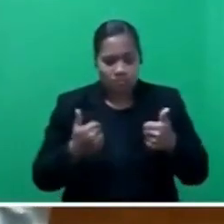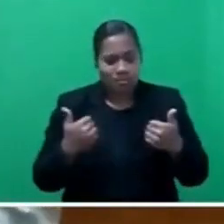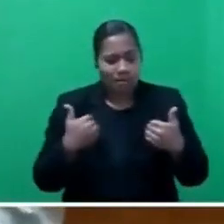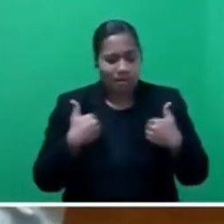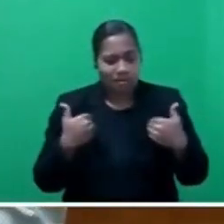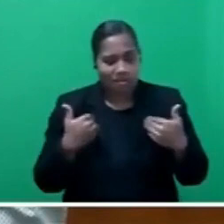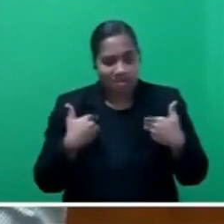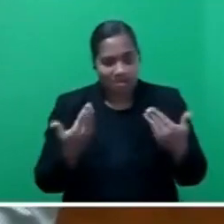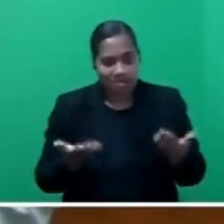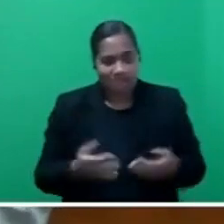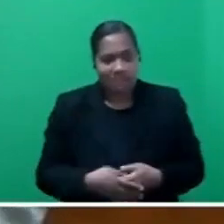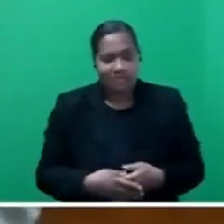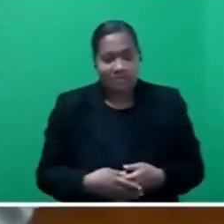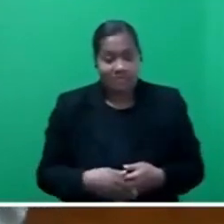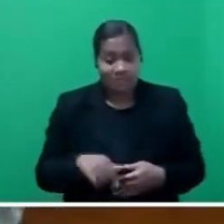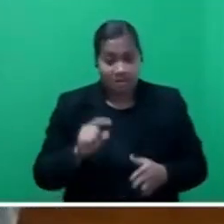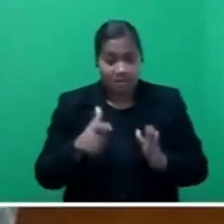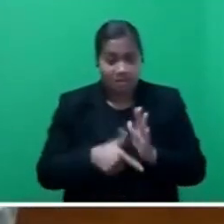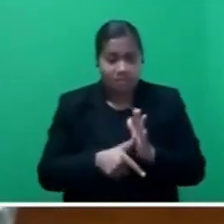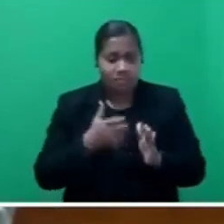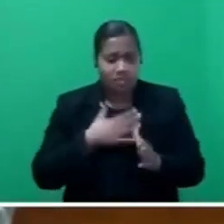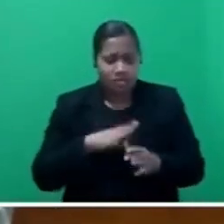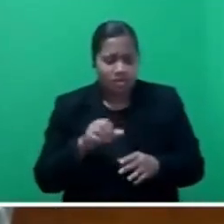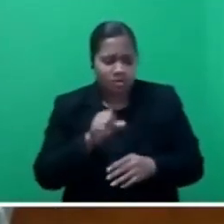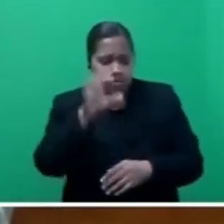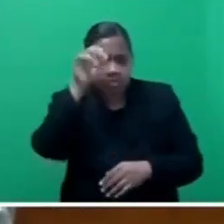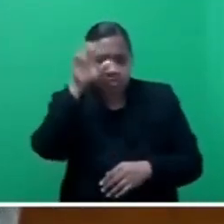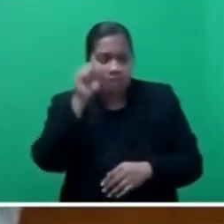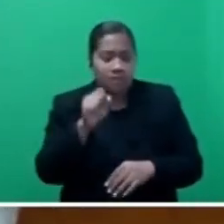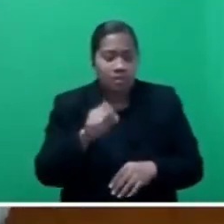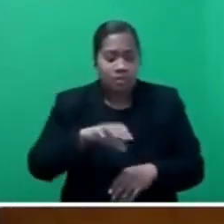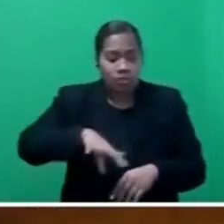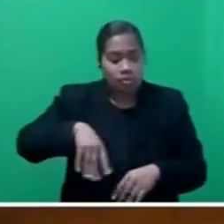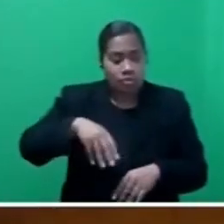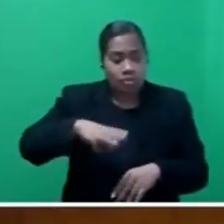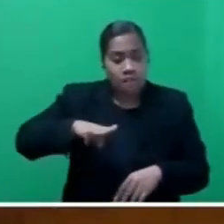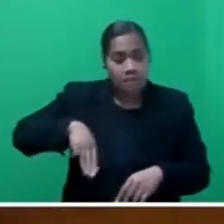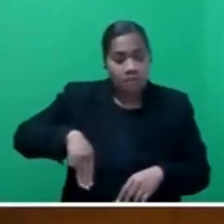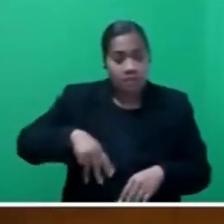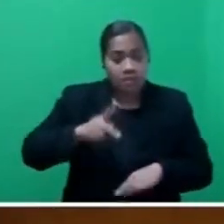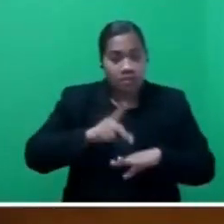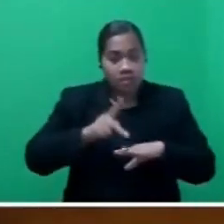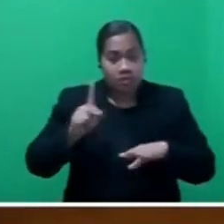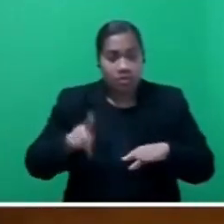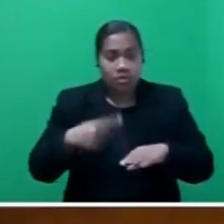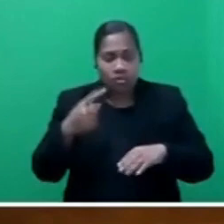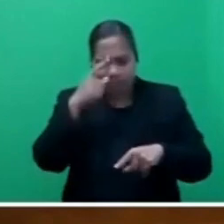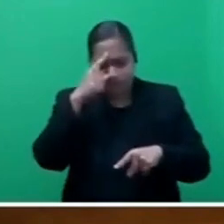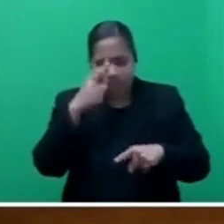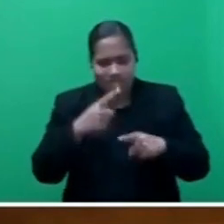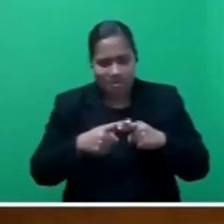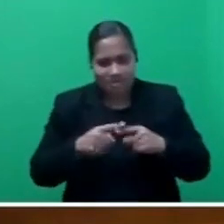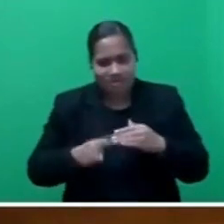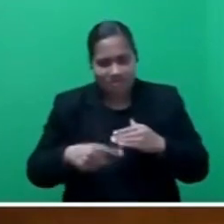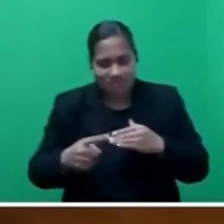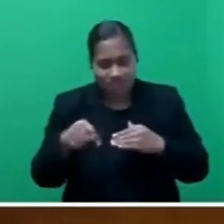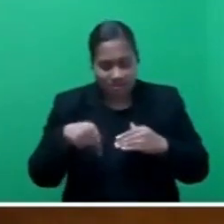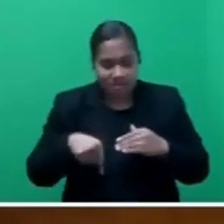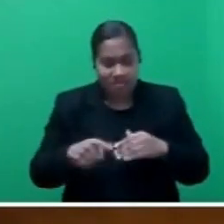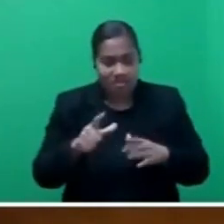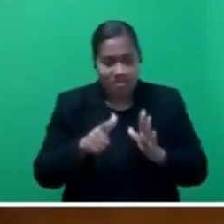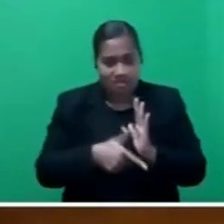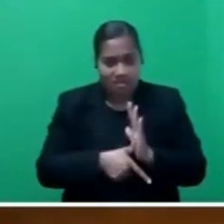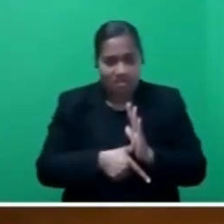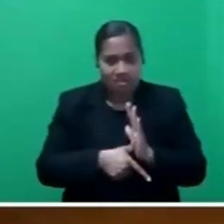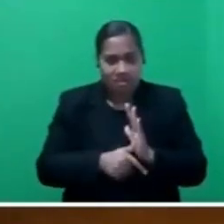I also take this time to remember those Members of Parliament who remain unwell during this time and let us